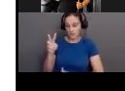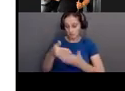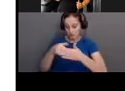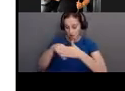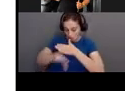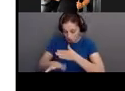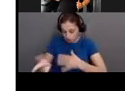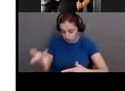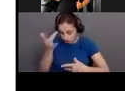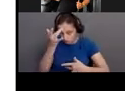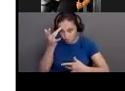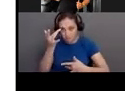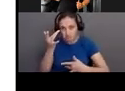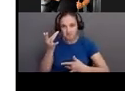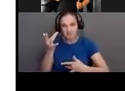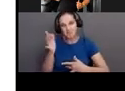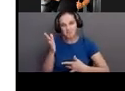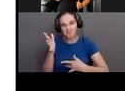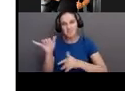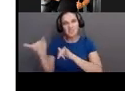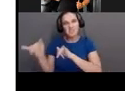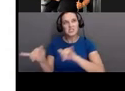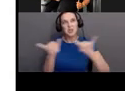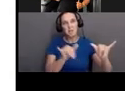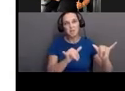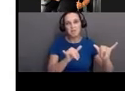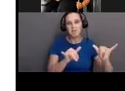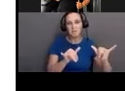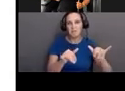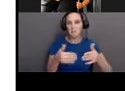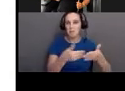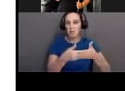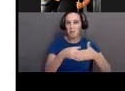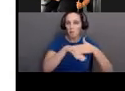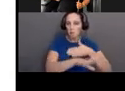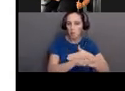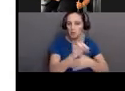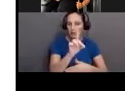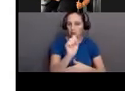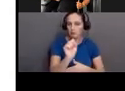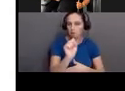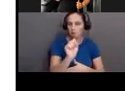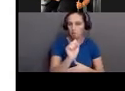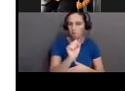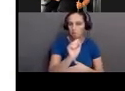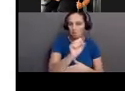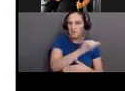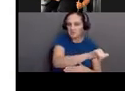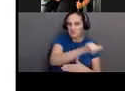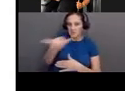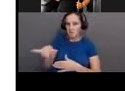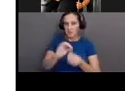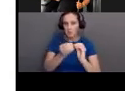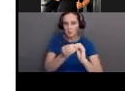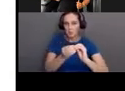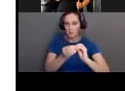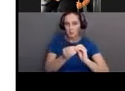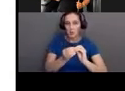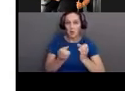of infants born with Down syndrome each year. So something that is very common that people have not heard of.